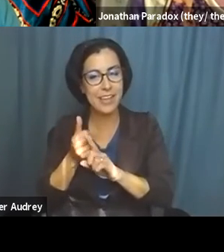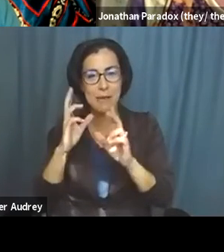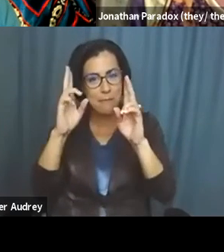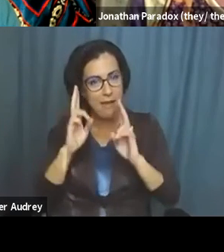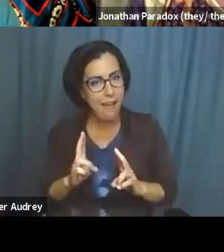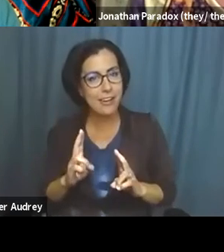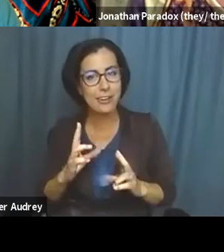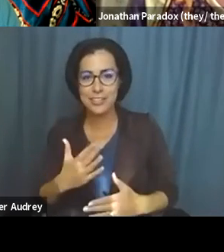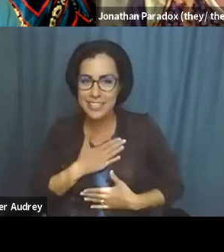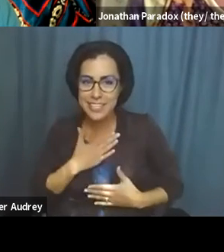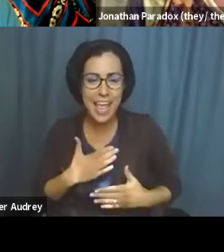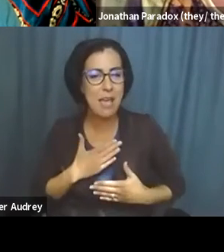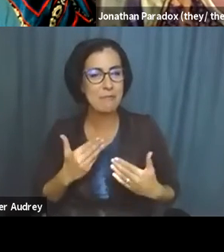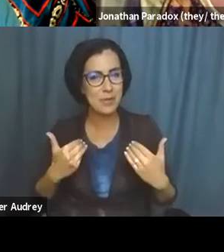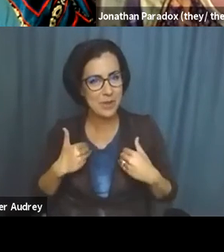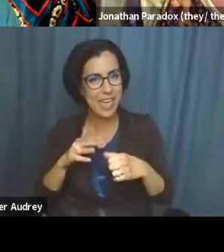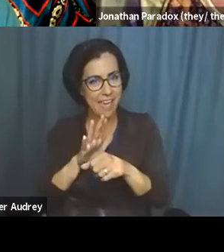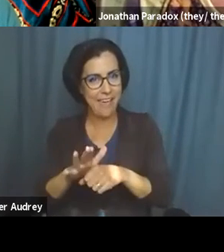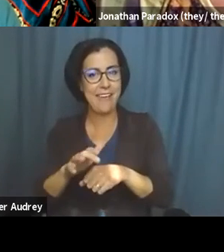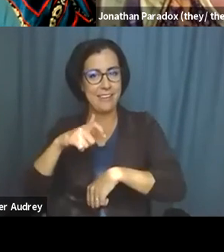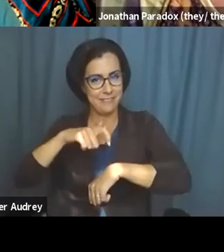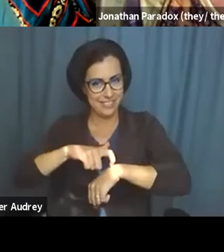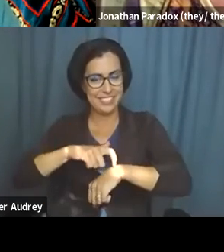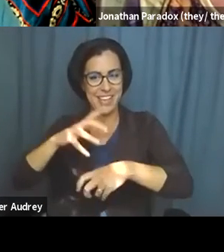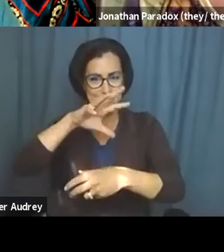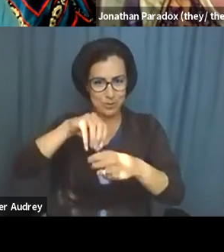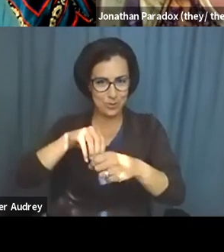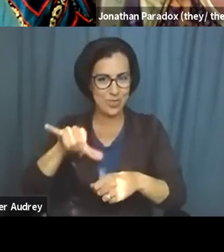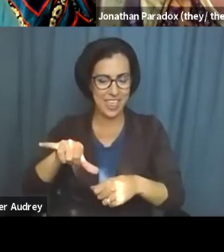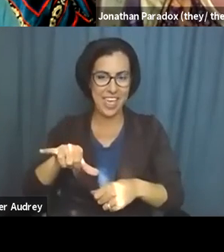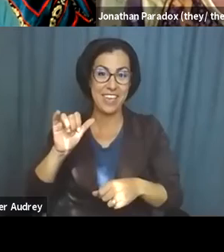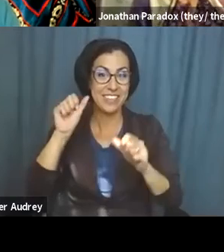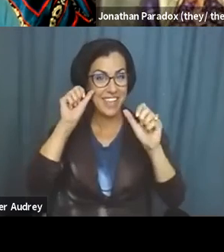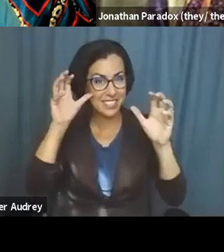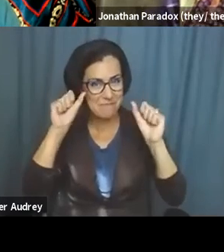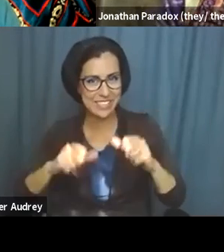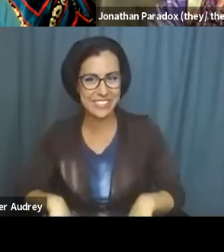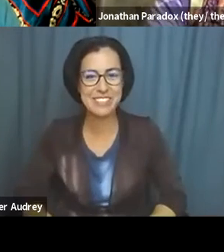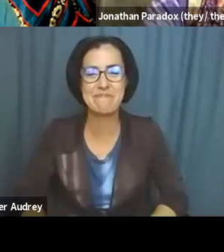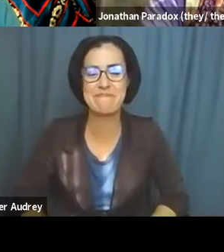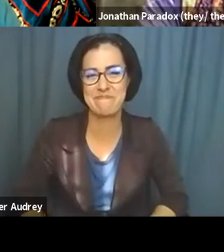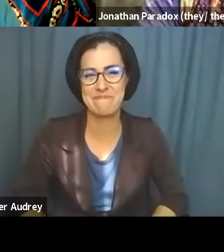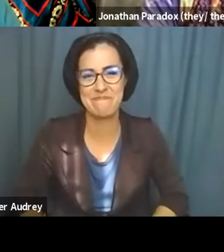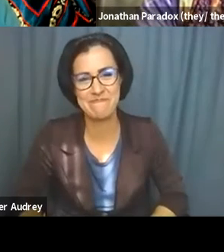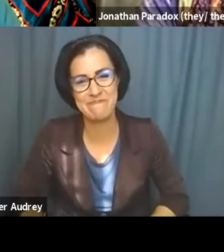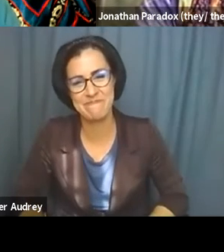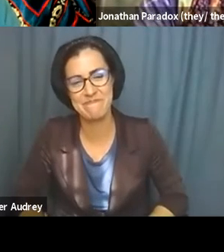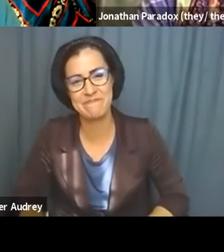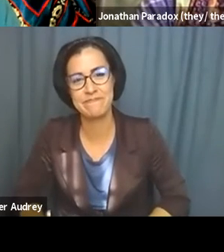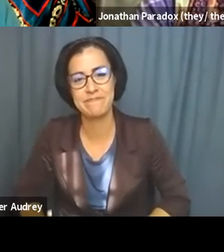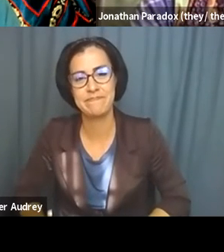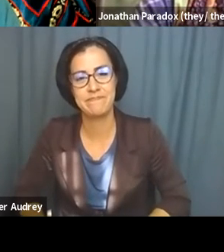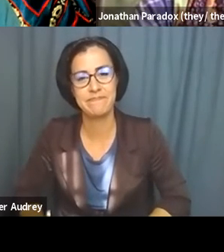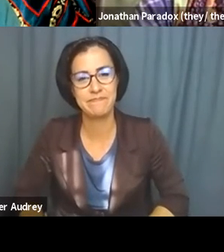and I'm so happy that we had room to integrate that into our session today. That's amazing. All right. So,